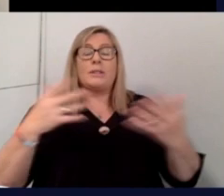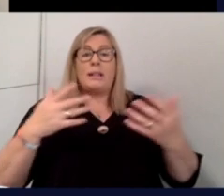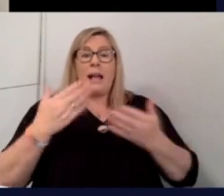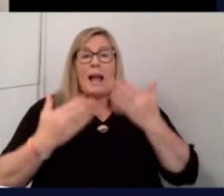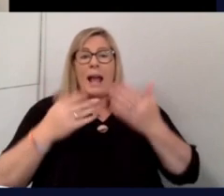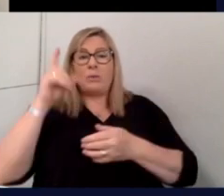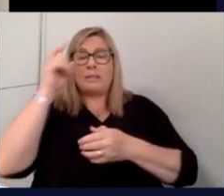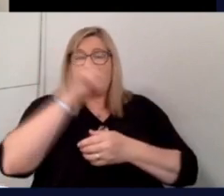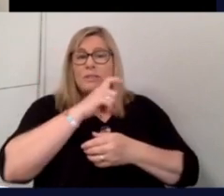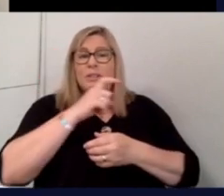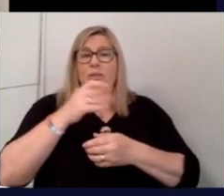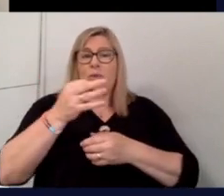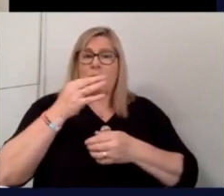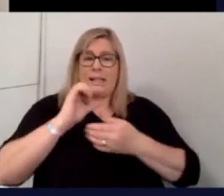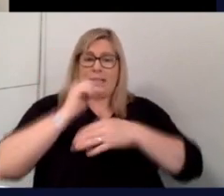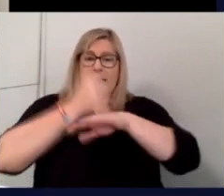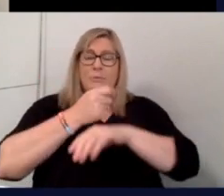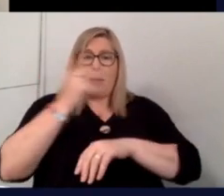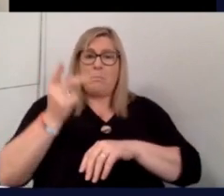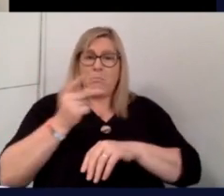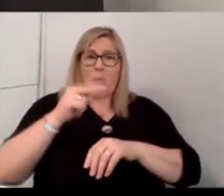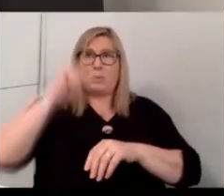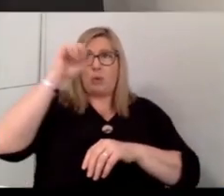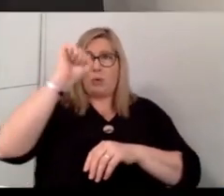difficult is it to get established on both sides of the border?